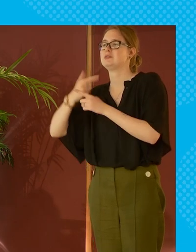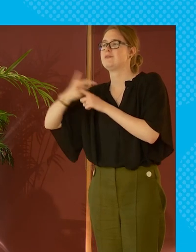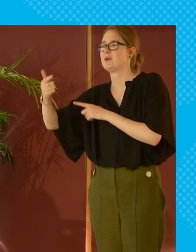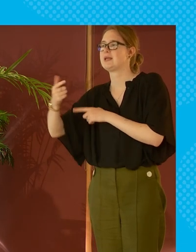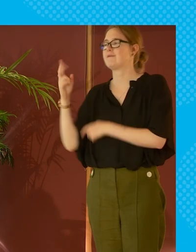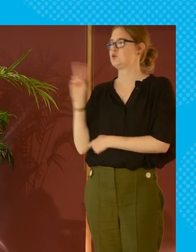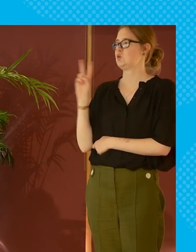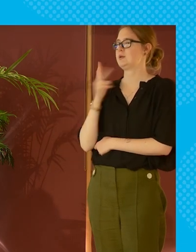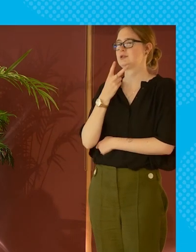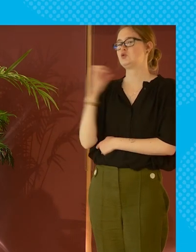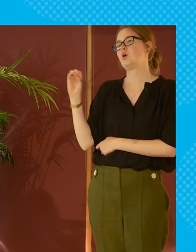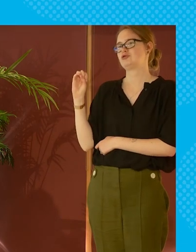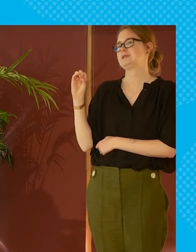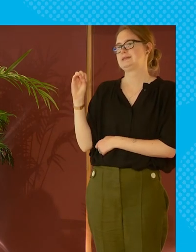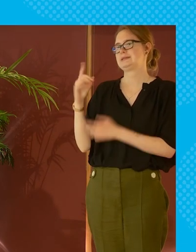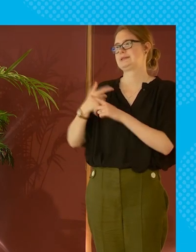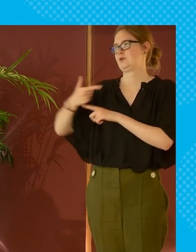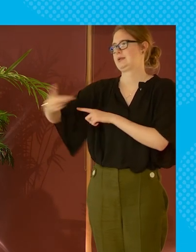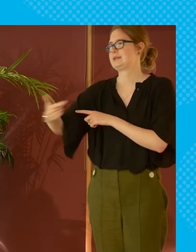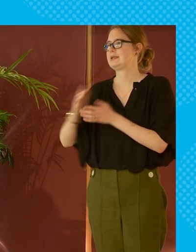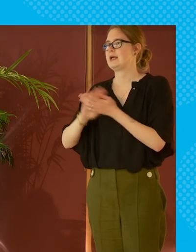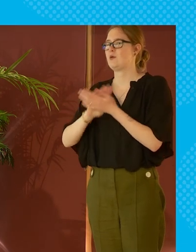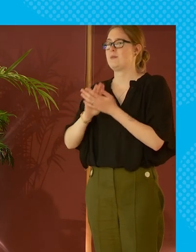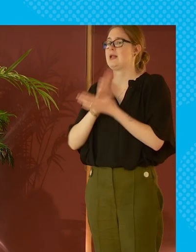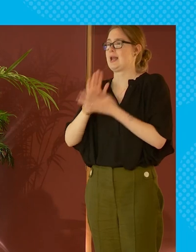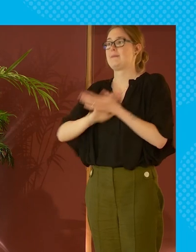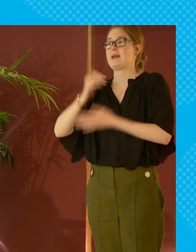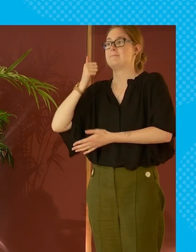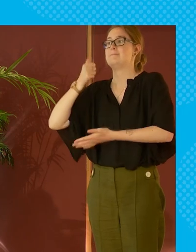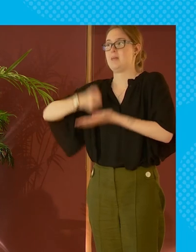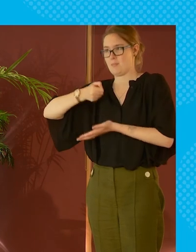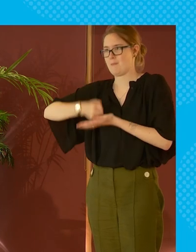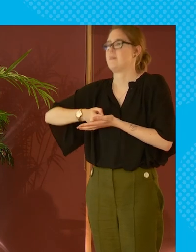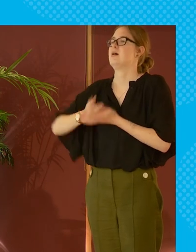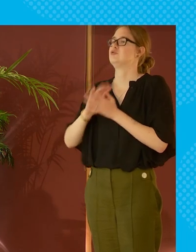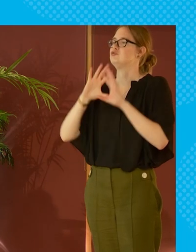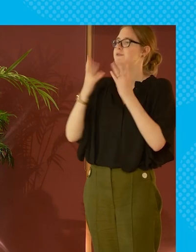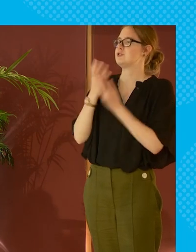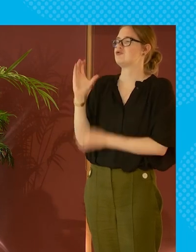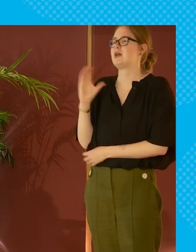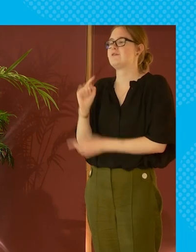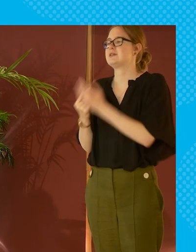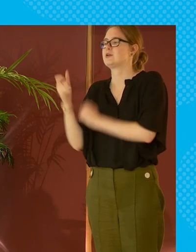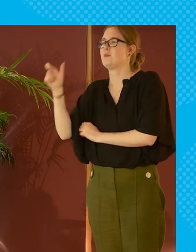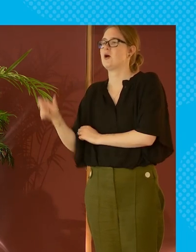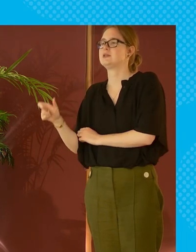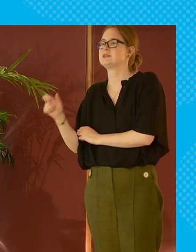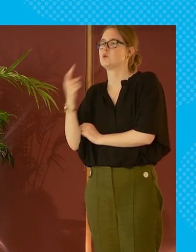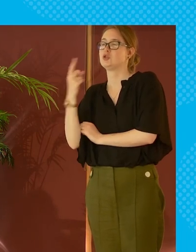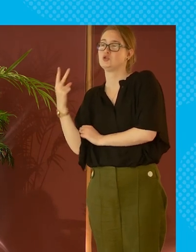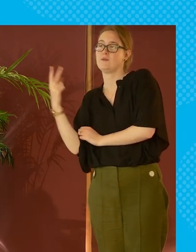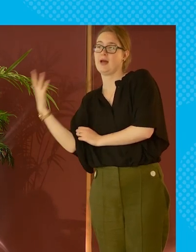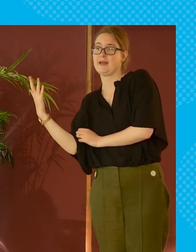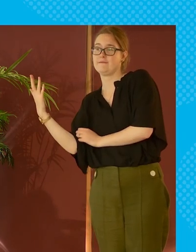quid a week and for a couple is about 200 quid a week and we are talking bare bones right universal credit for a single person this